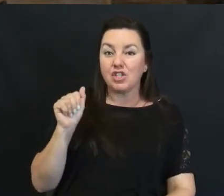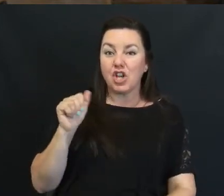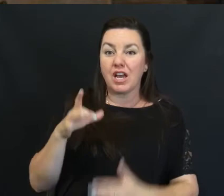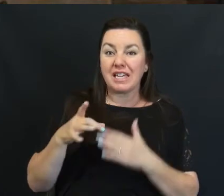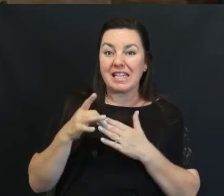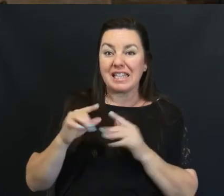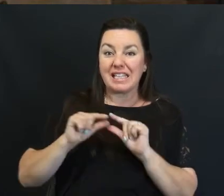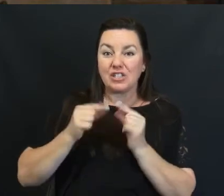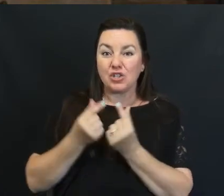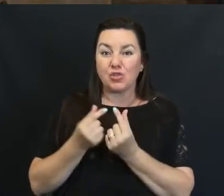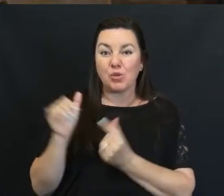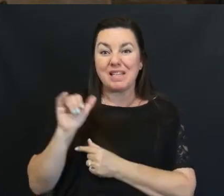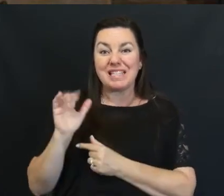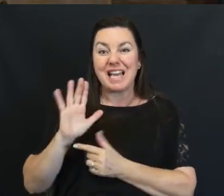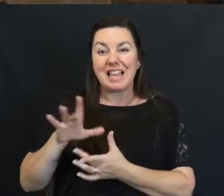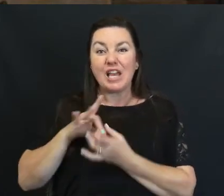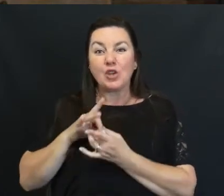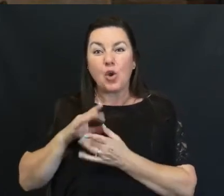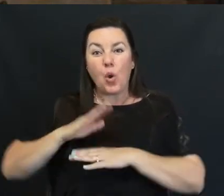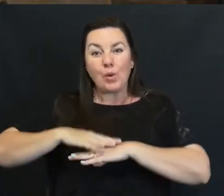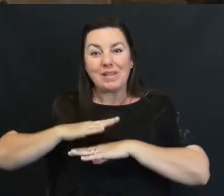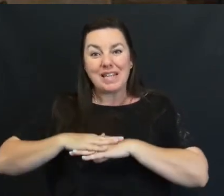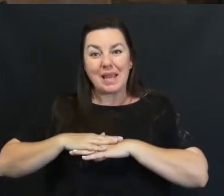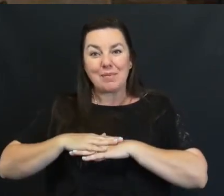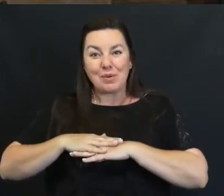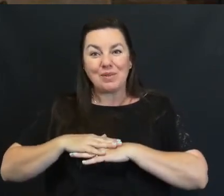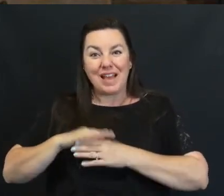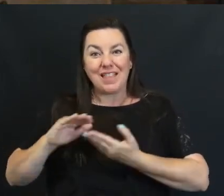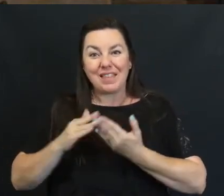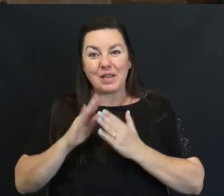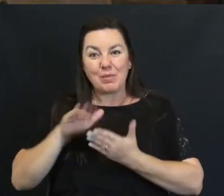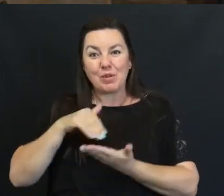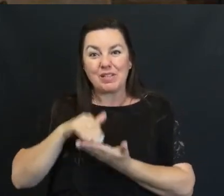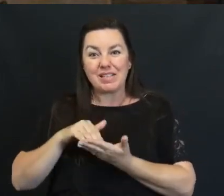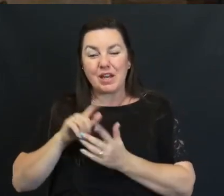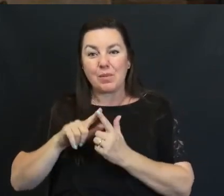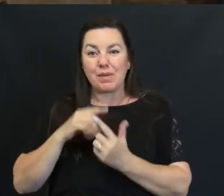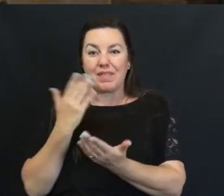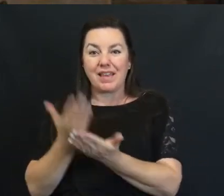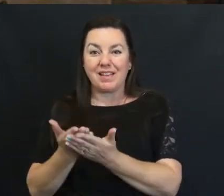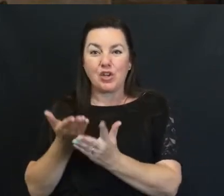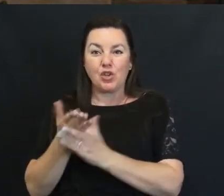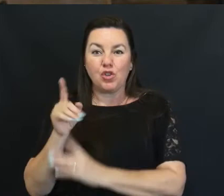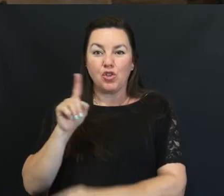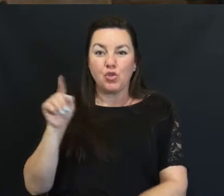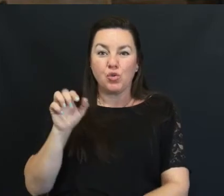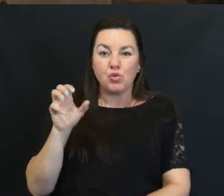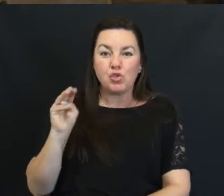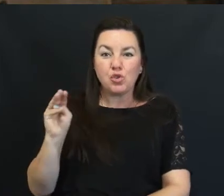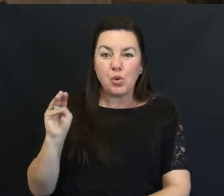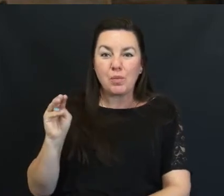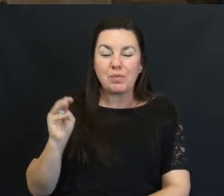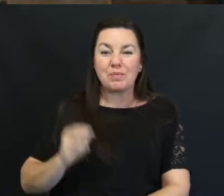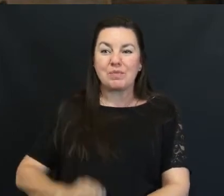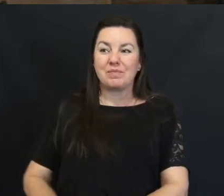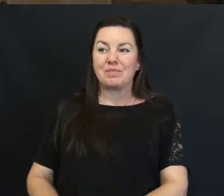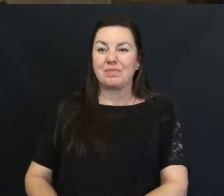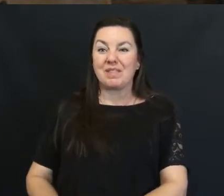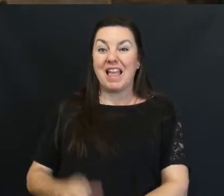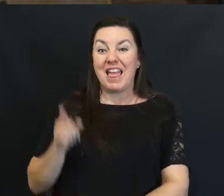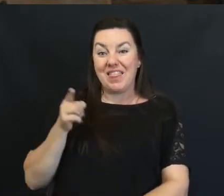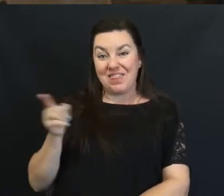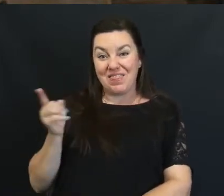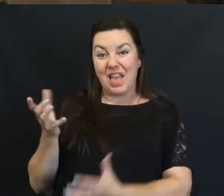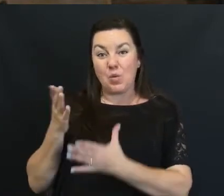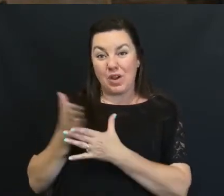kind of like Having your own Table At the community Center But they've got They come to Their own table Through Zoom And they wanted To